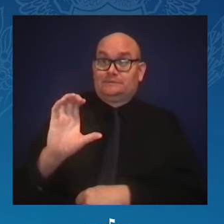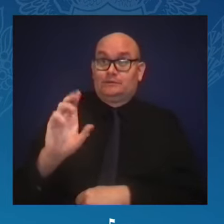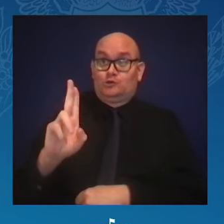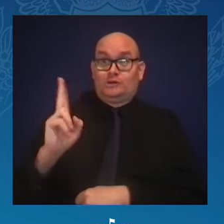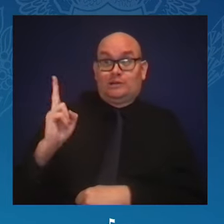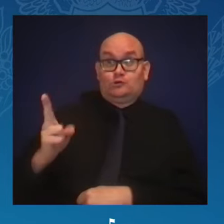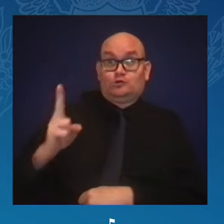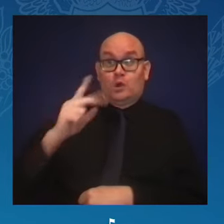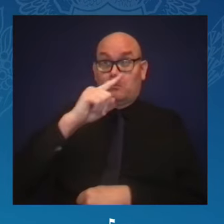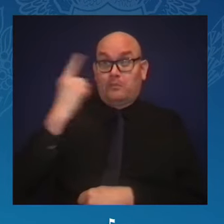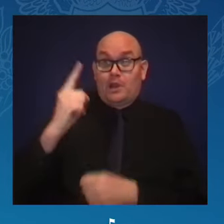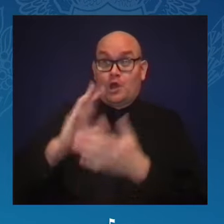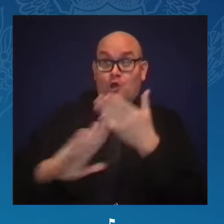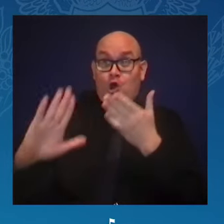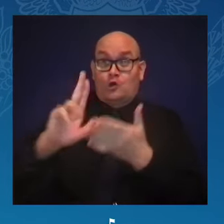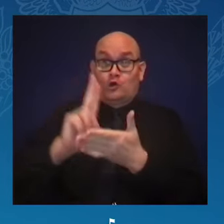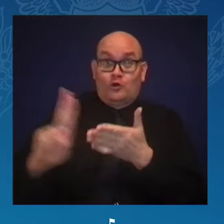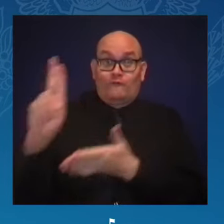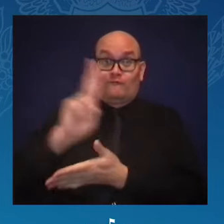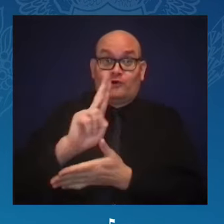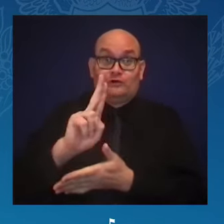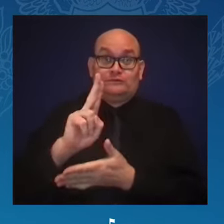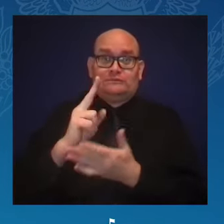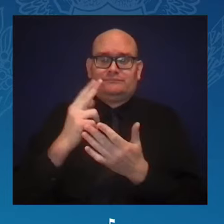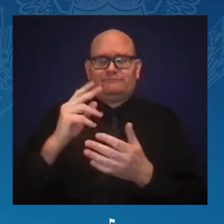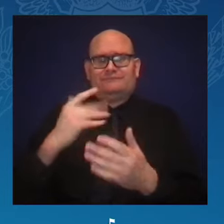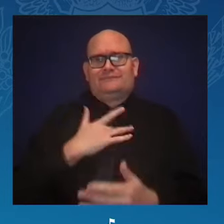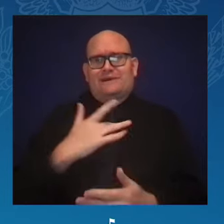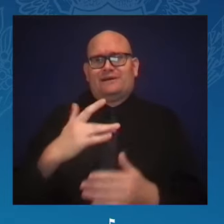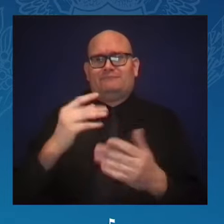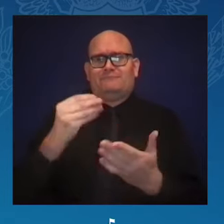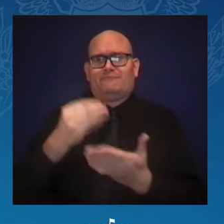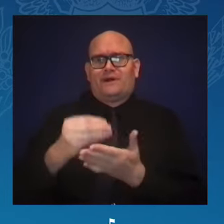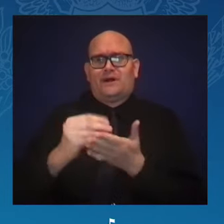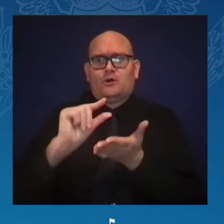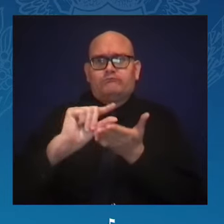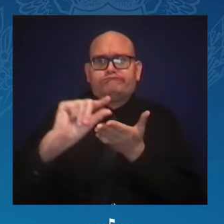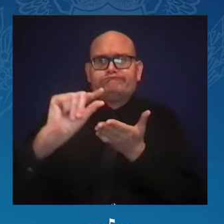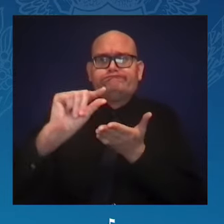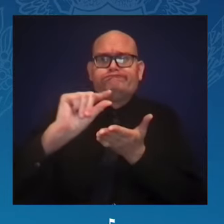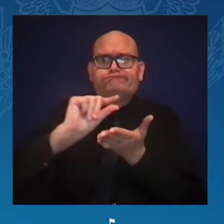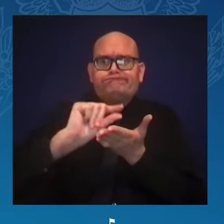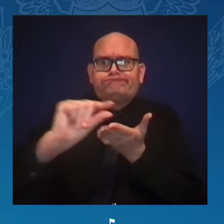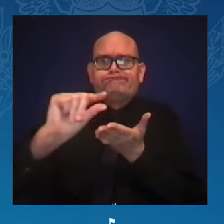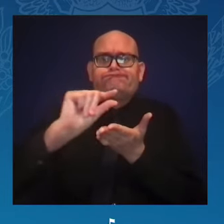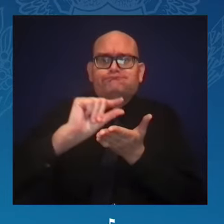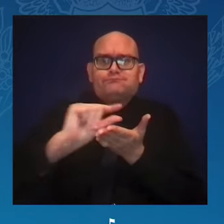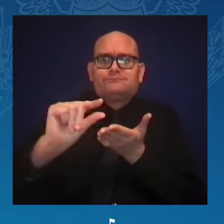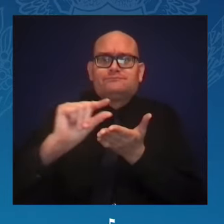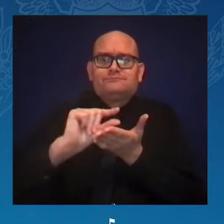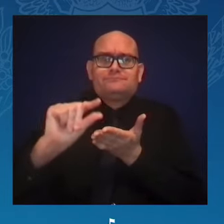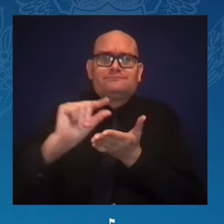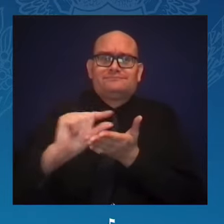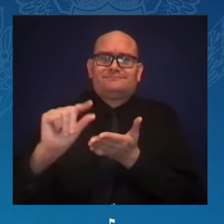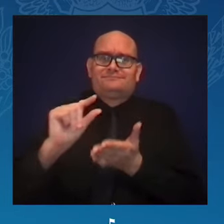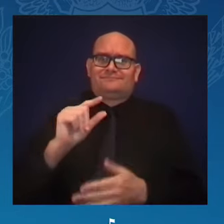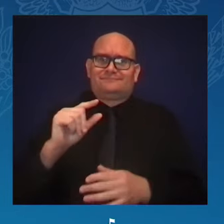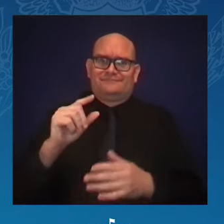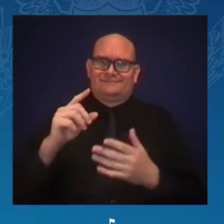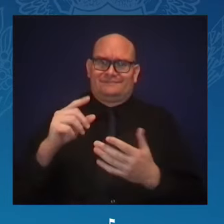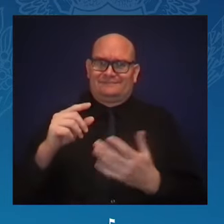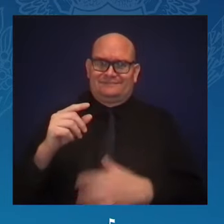our HBCUs are centers of outstanding academic